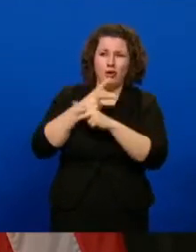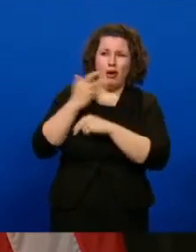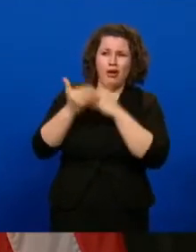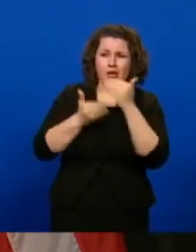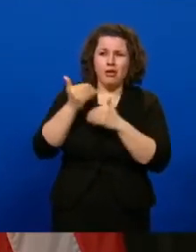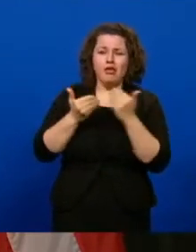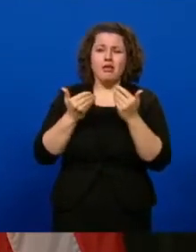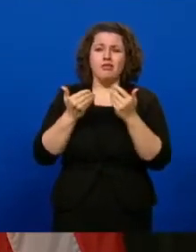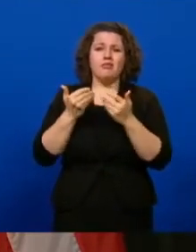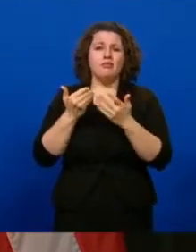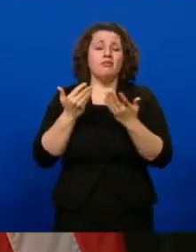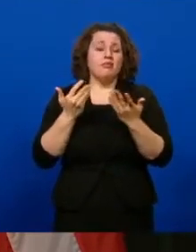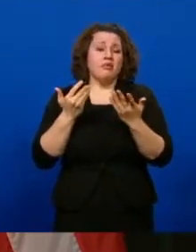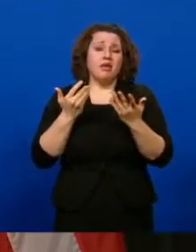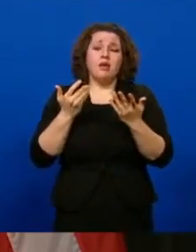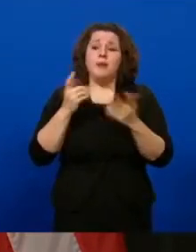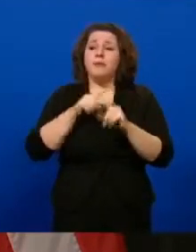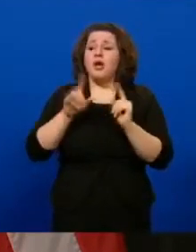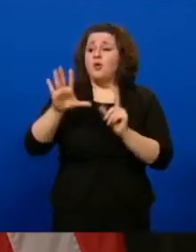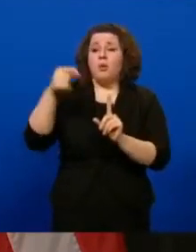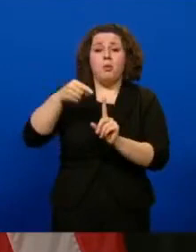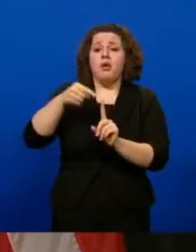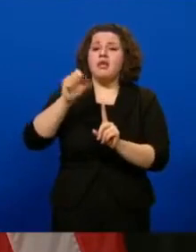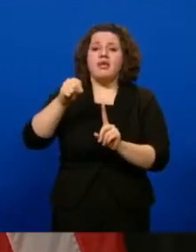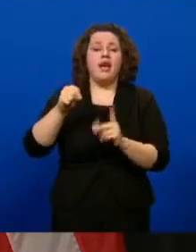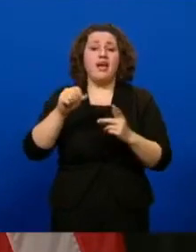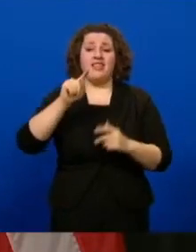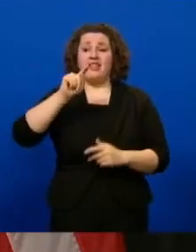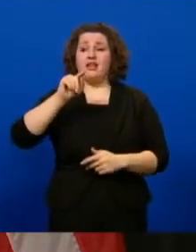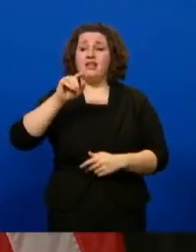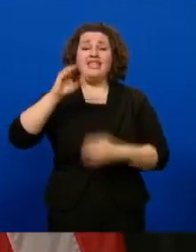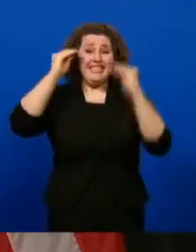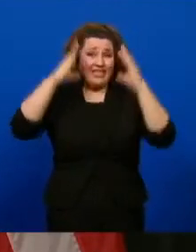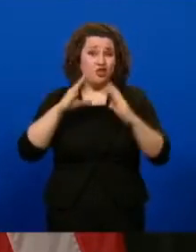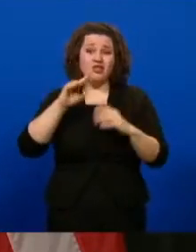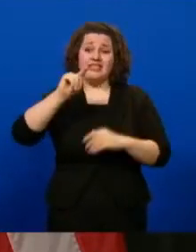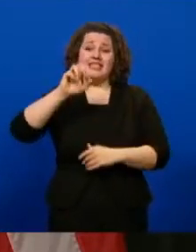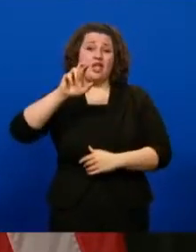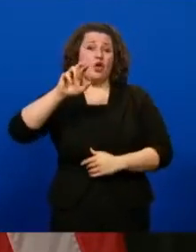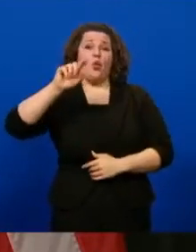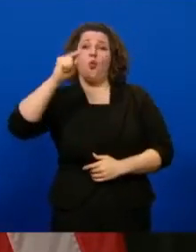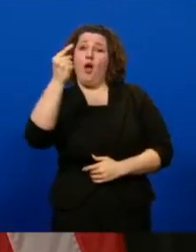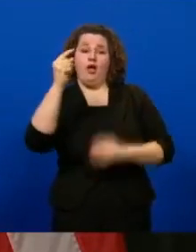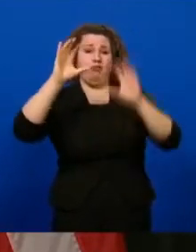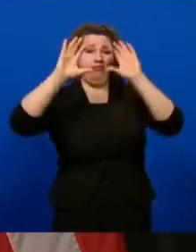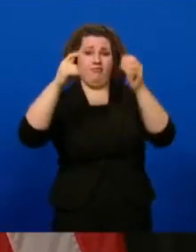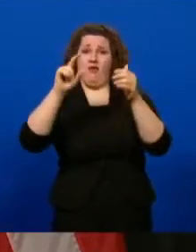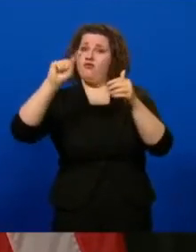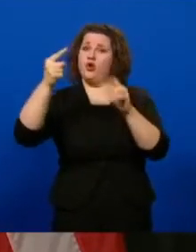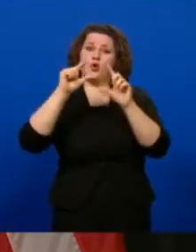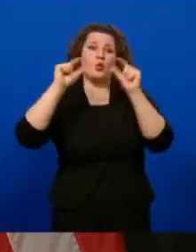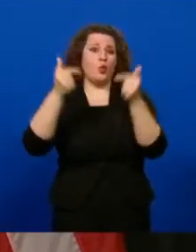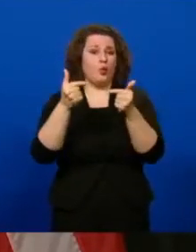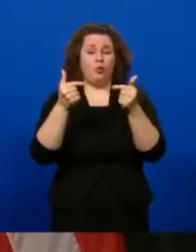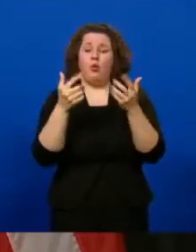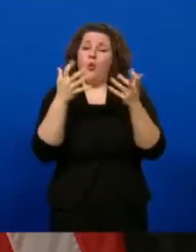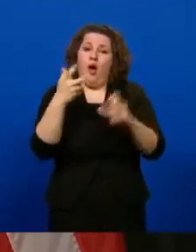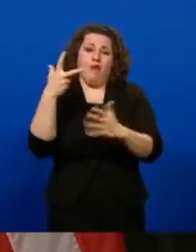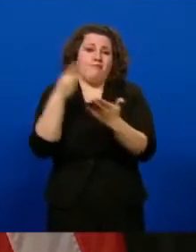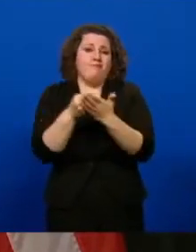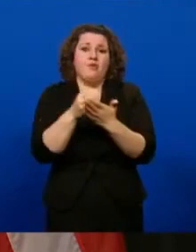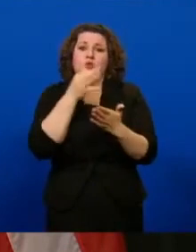start to take a look at the doses. But, Dave, to your point, I mean, we've put them in Tier 1. So, you know, we want to make that happen as soon as we can.